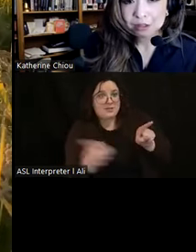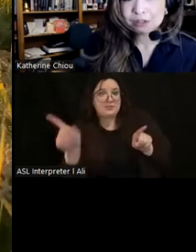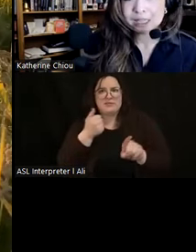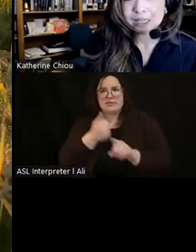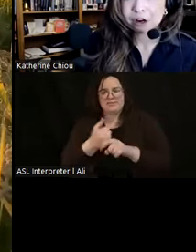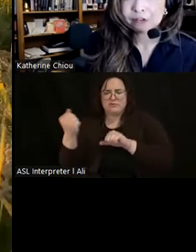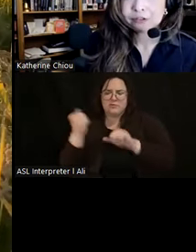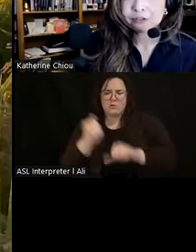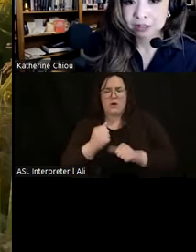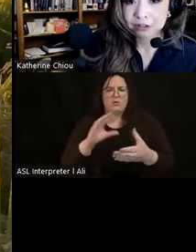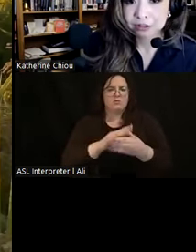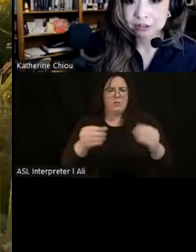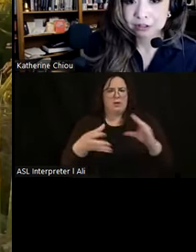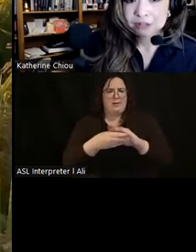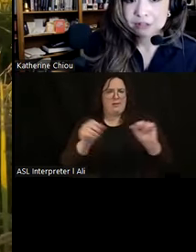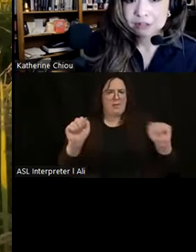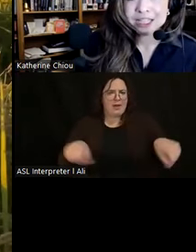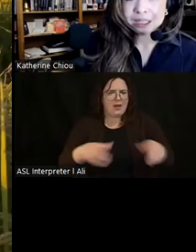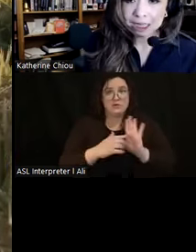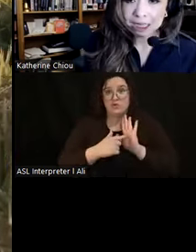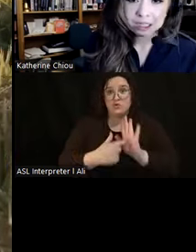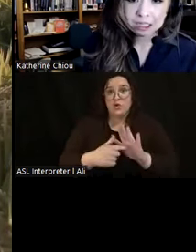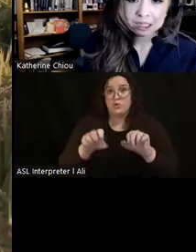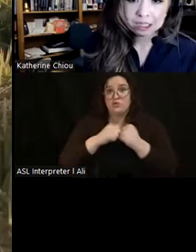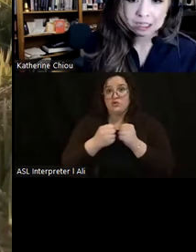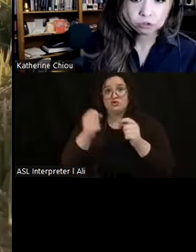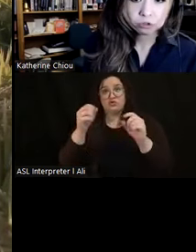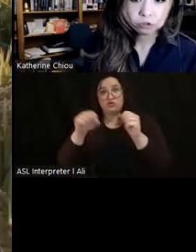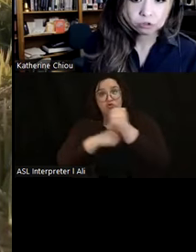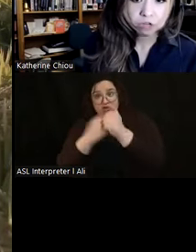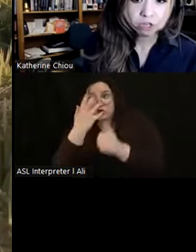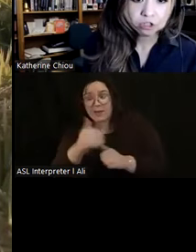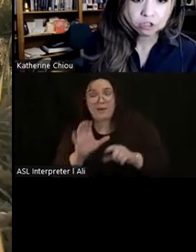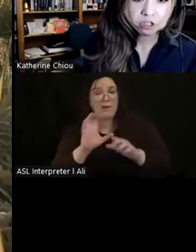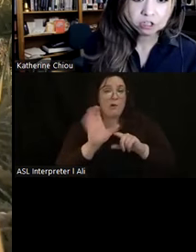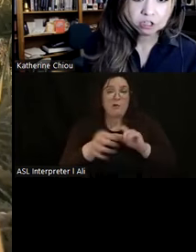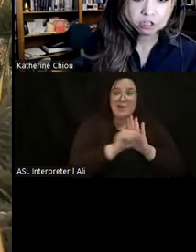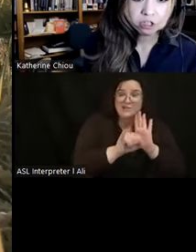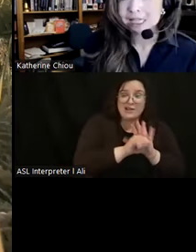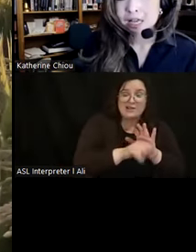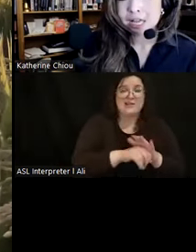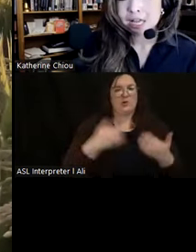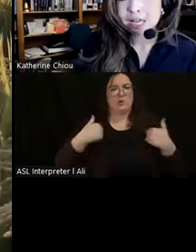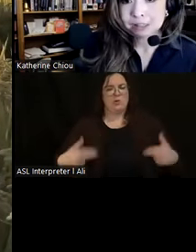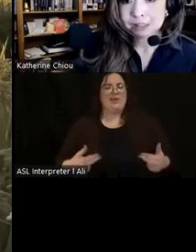storyteller, revealing the complexities of social structure, cultural identity, and human resilience.